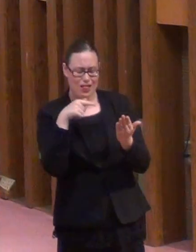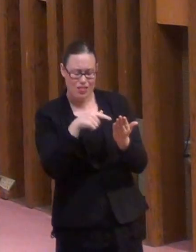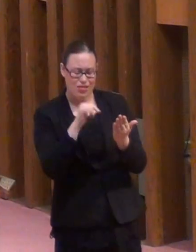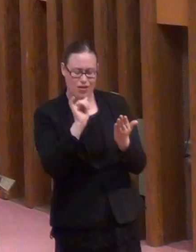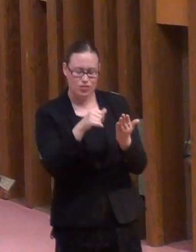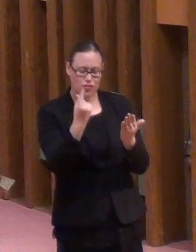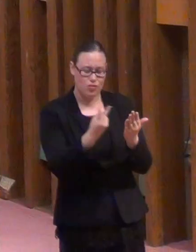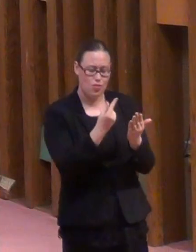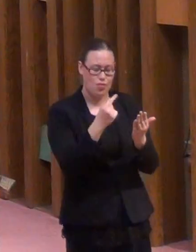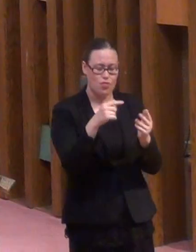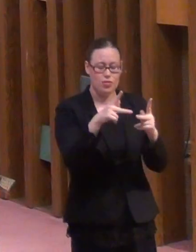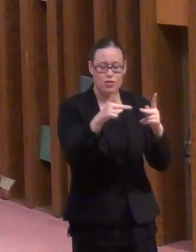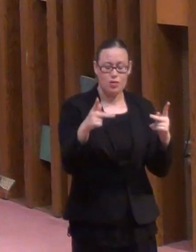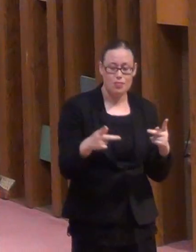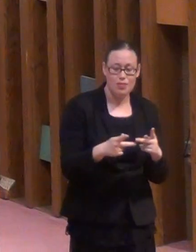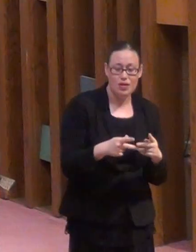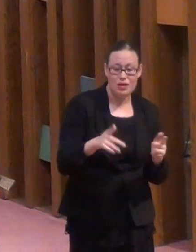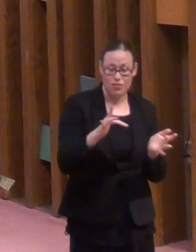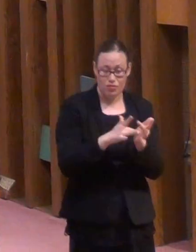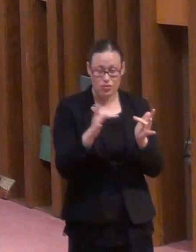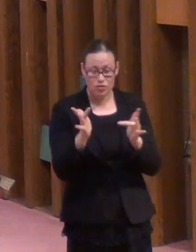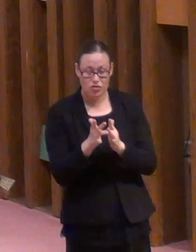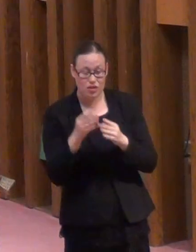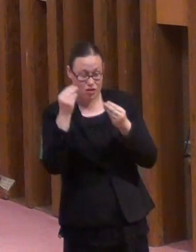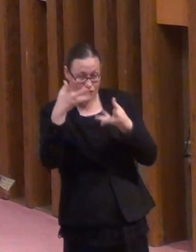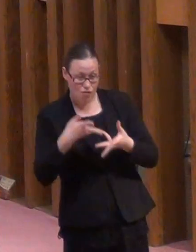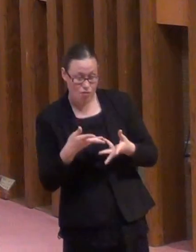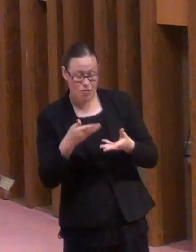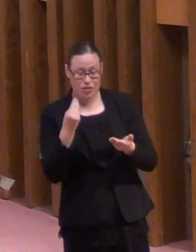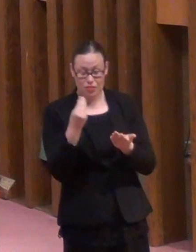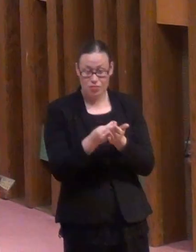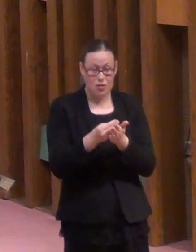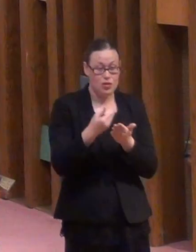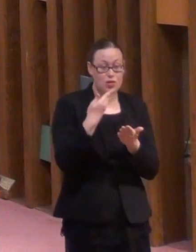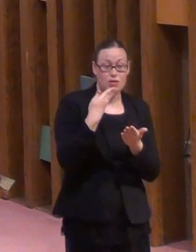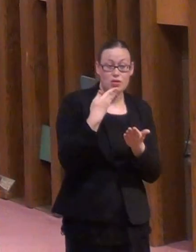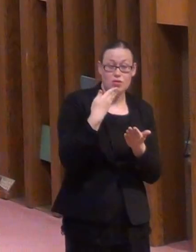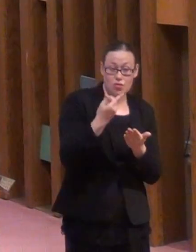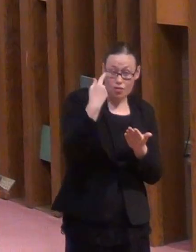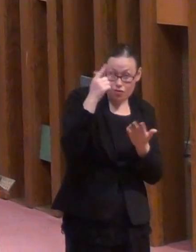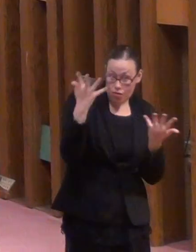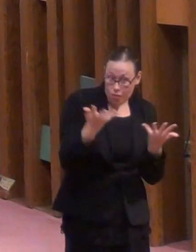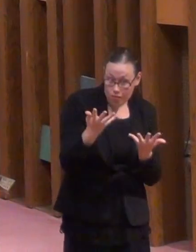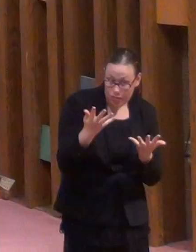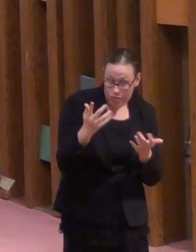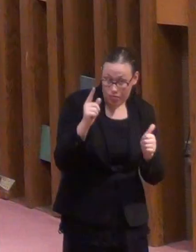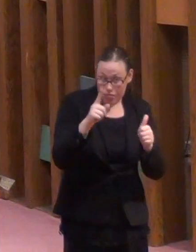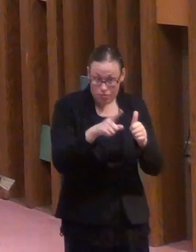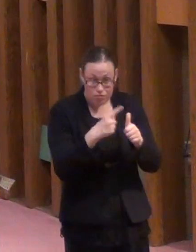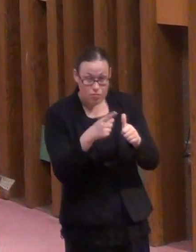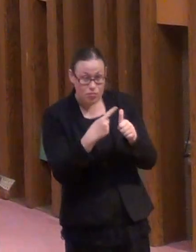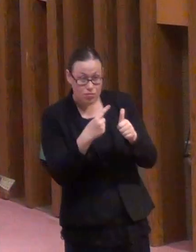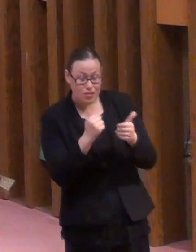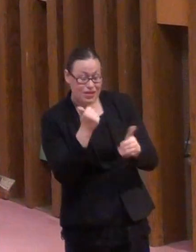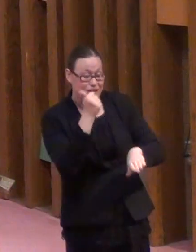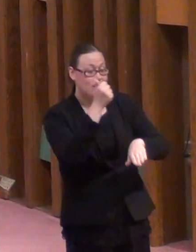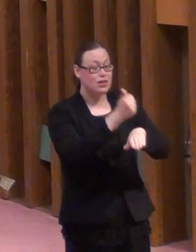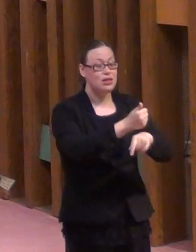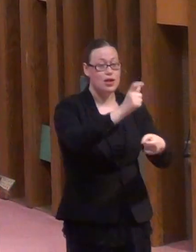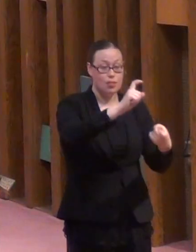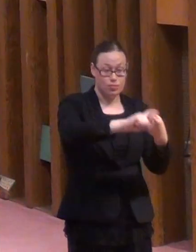us what money is good for. First thing, to make friends.